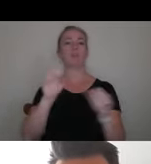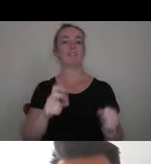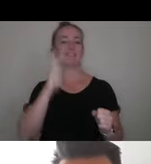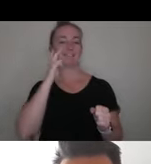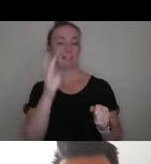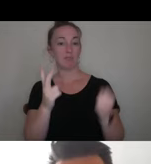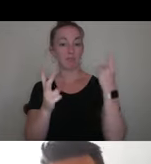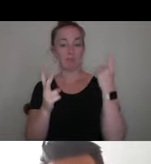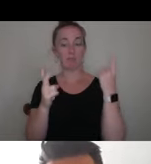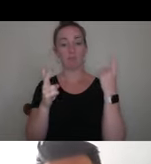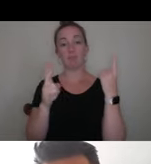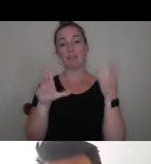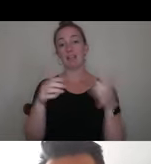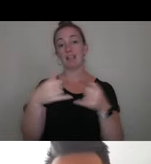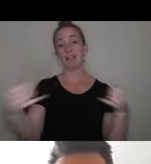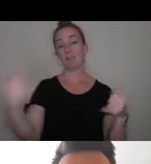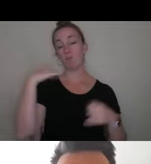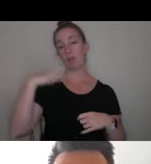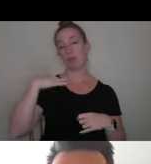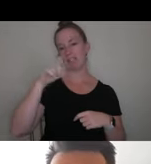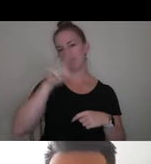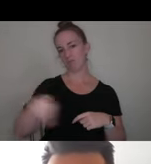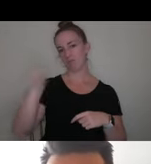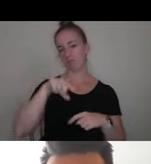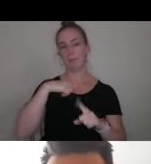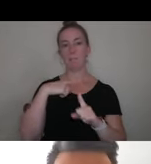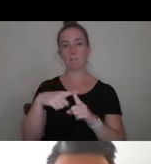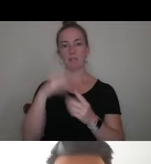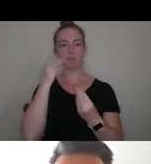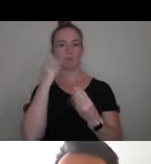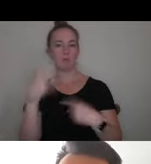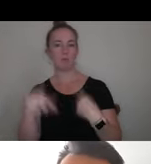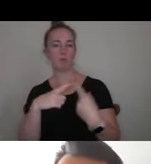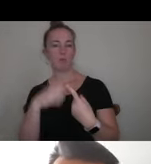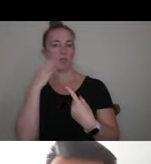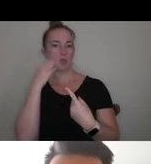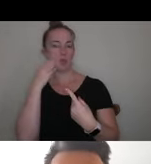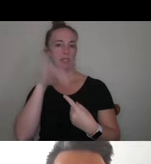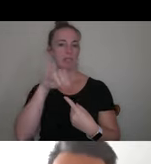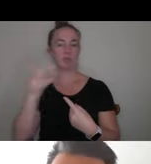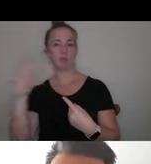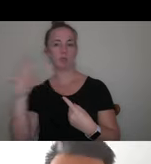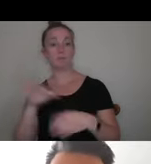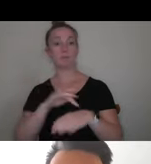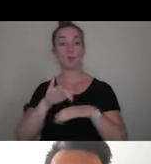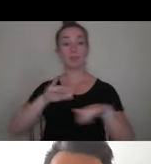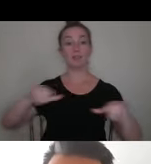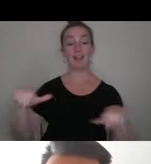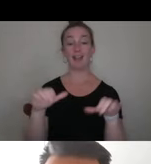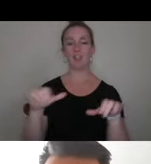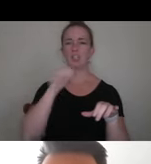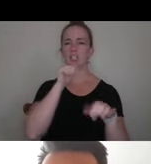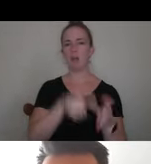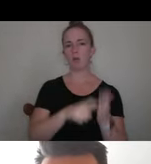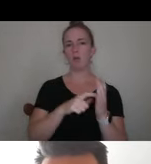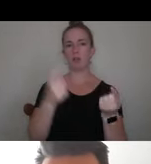deadlines for application are there on your screen as well as the notification date. So, early action is non-binding. Regular